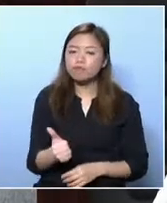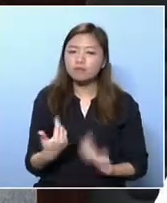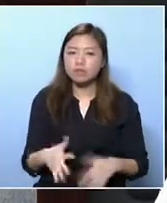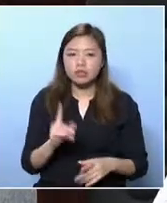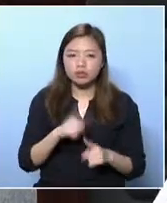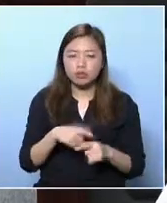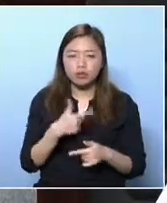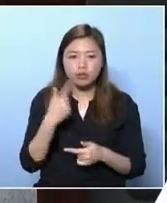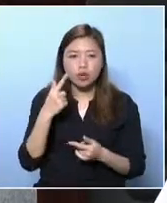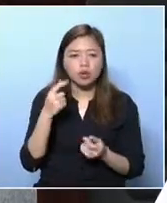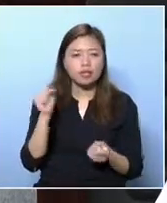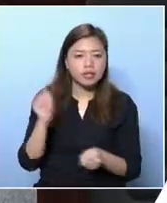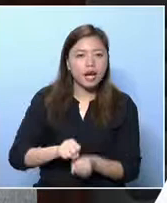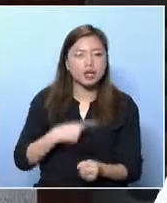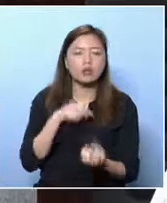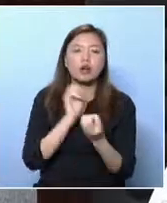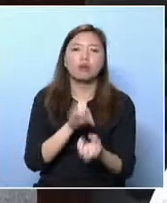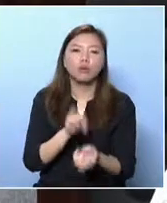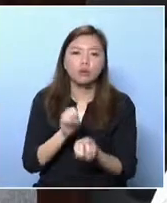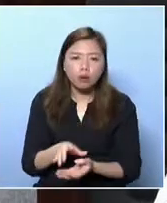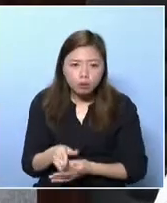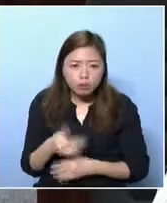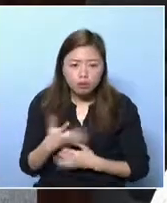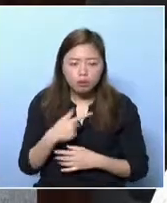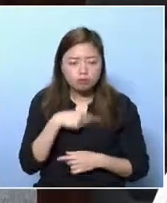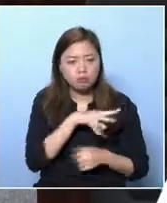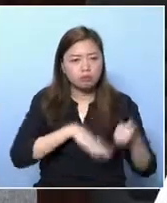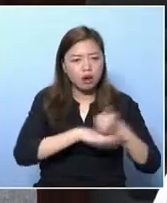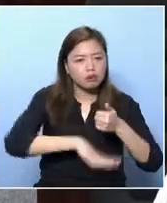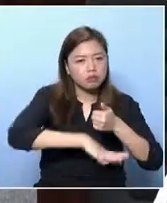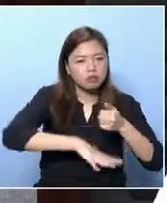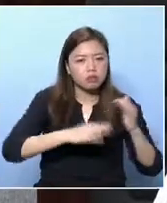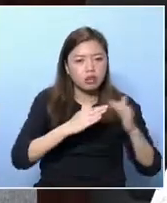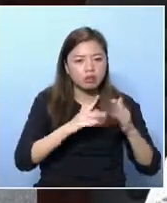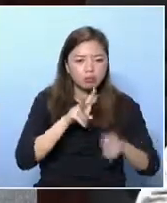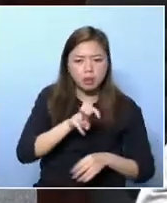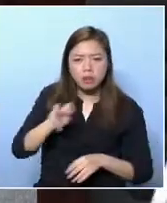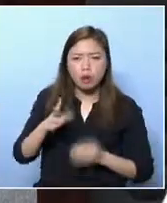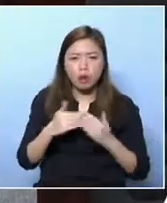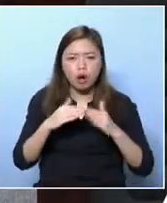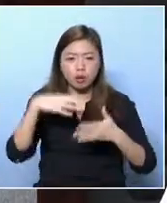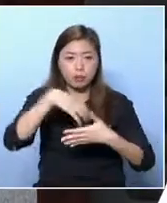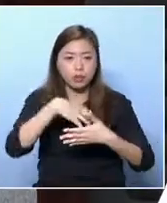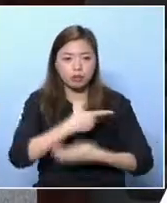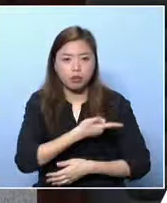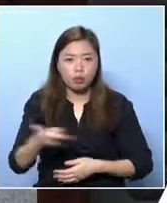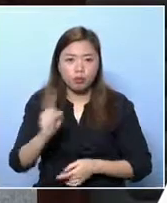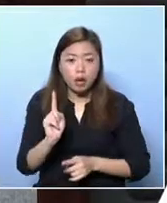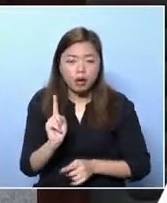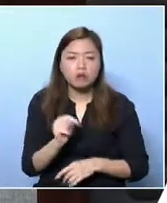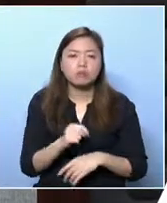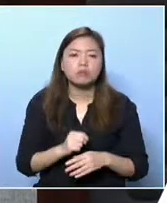inclusive education system has worked well. It's a question with